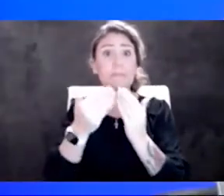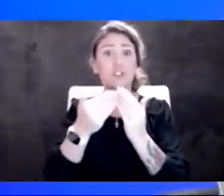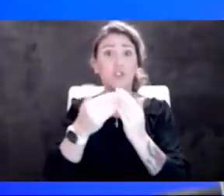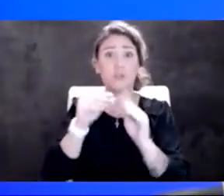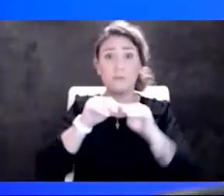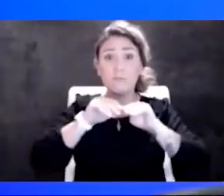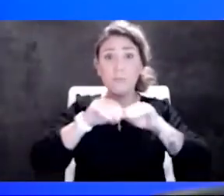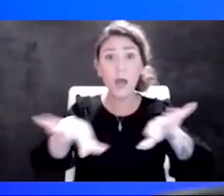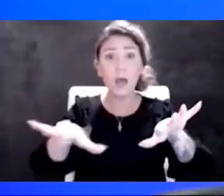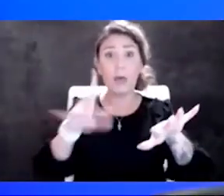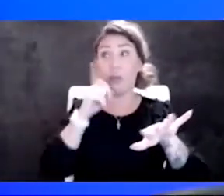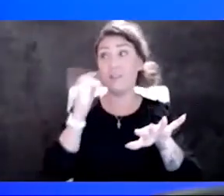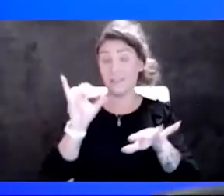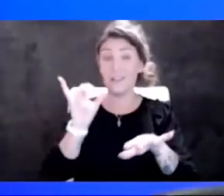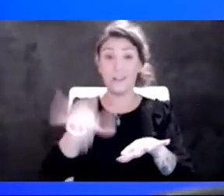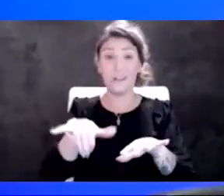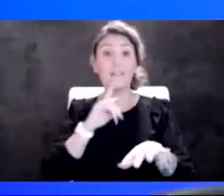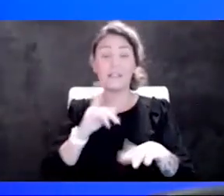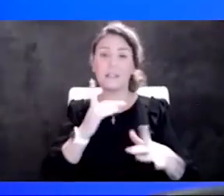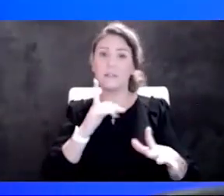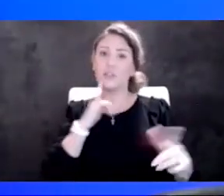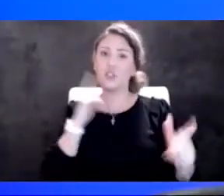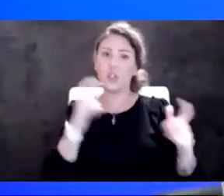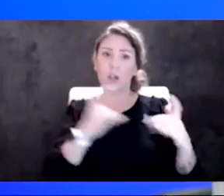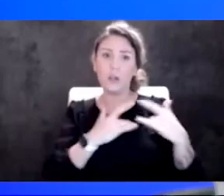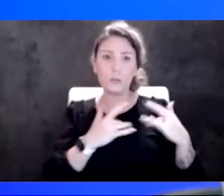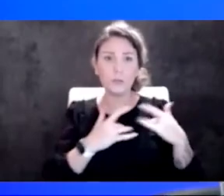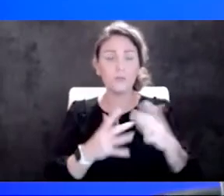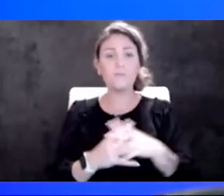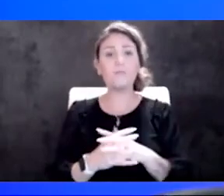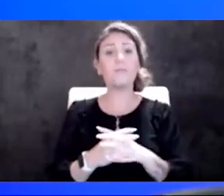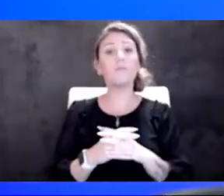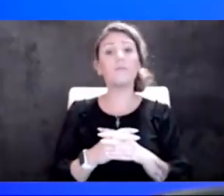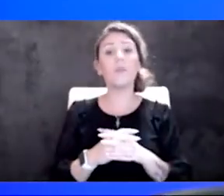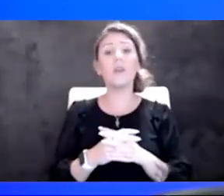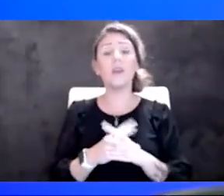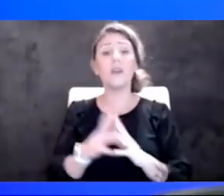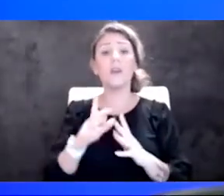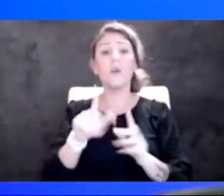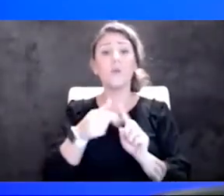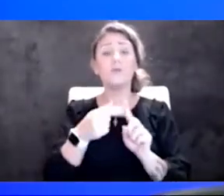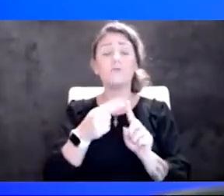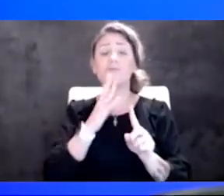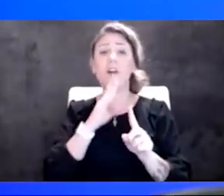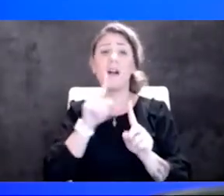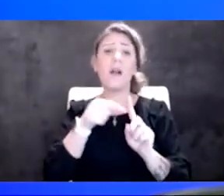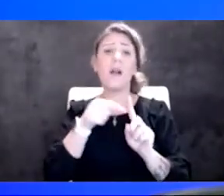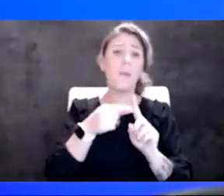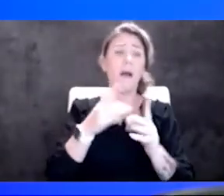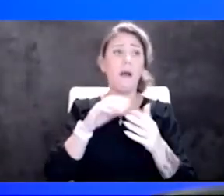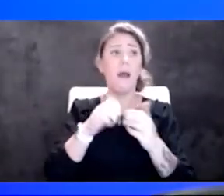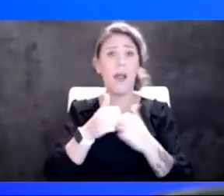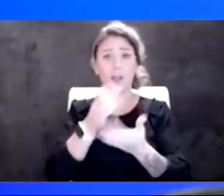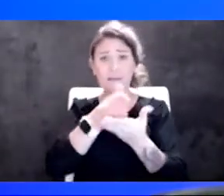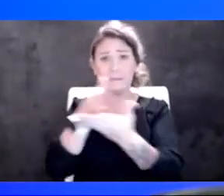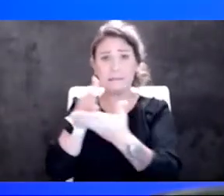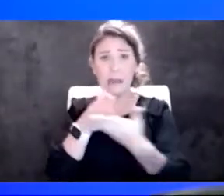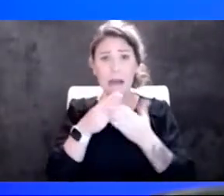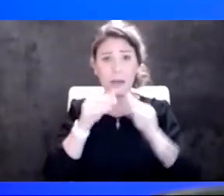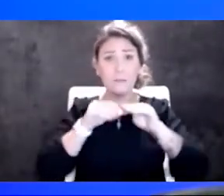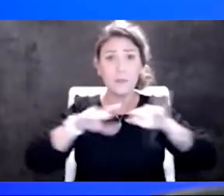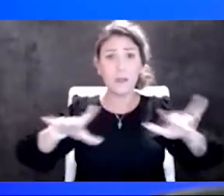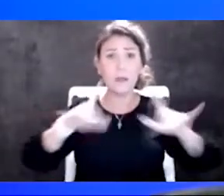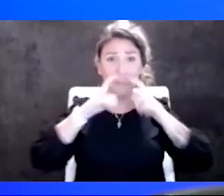hugely concerning. I mean, I think when we talk about these mitigation efforts, masking and things like that, that's why that stuff matters so much, right?